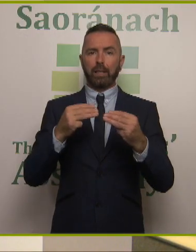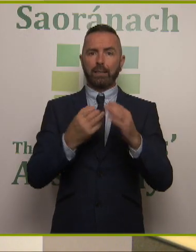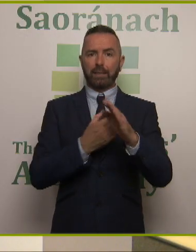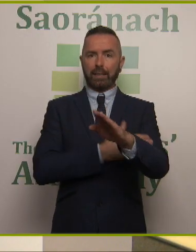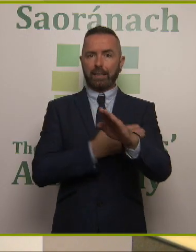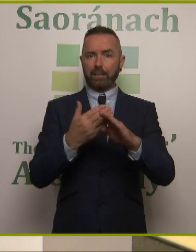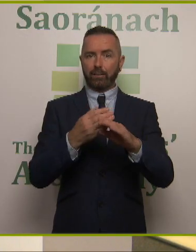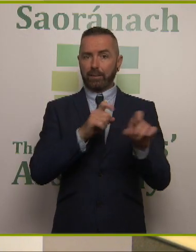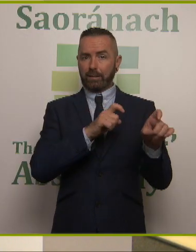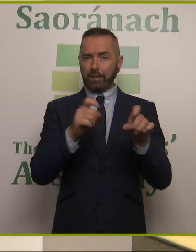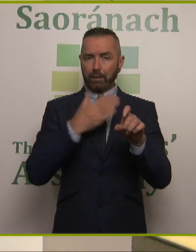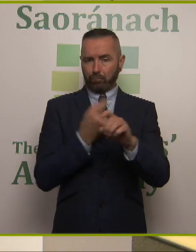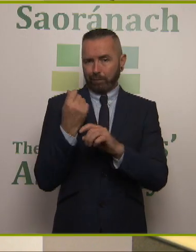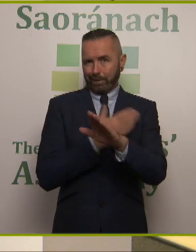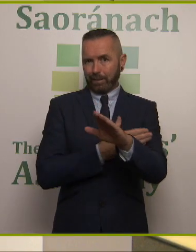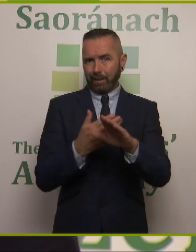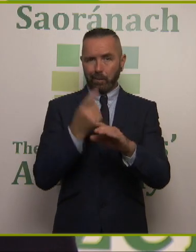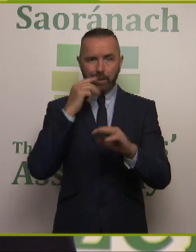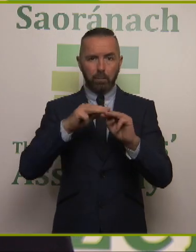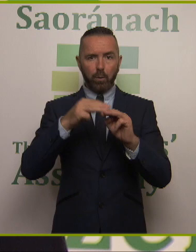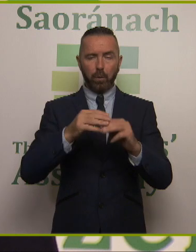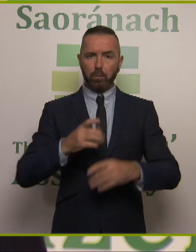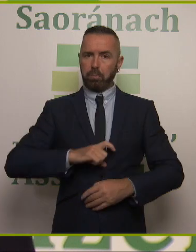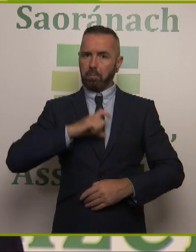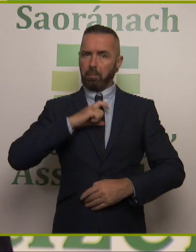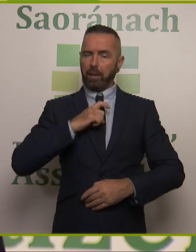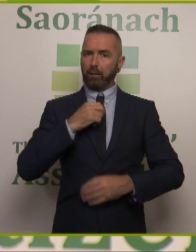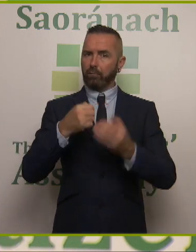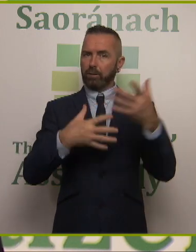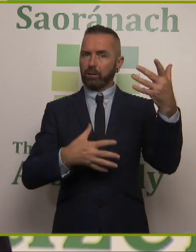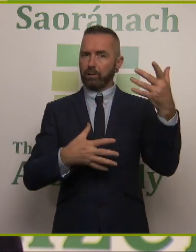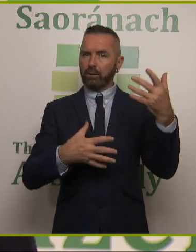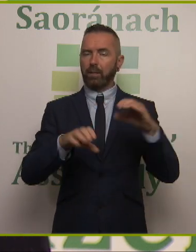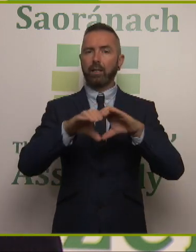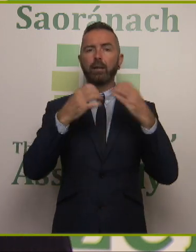we are starting to see very encouraging results. Communities are more aware